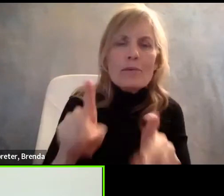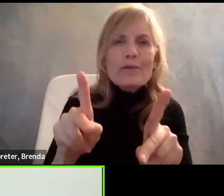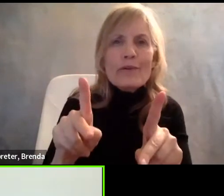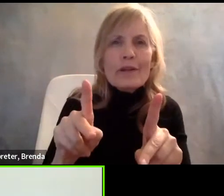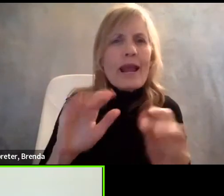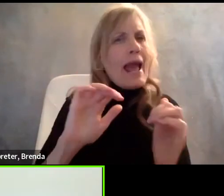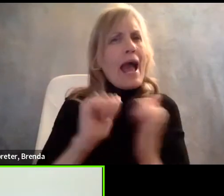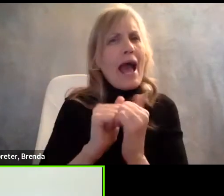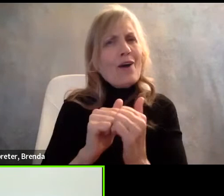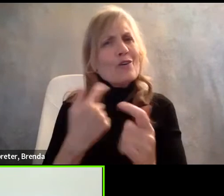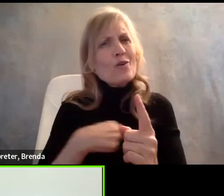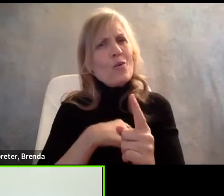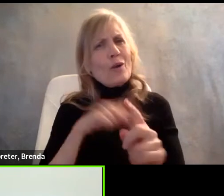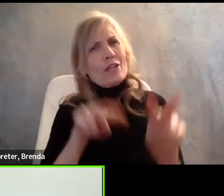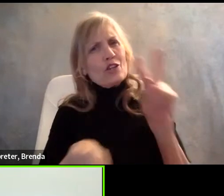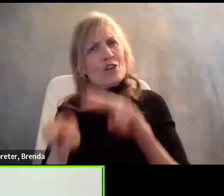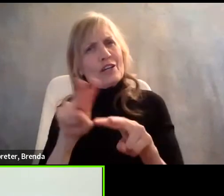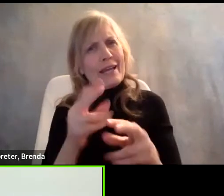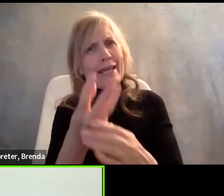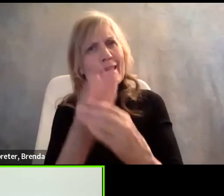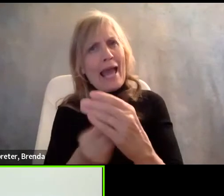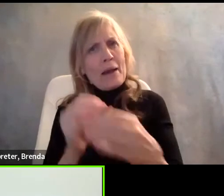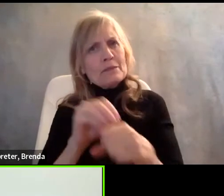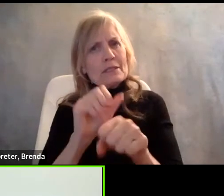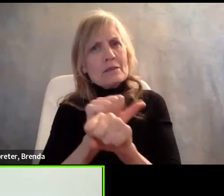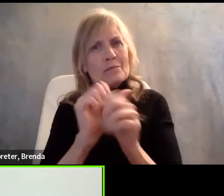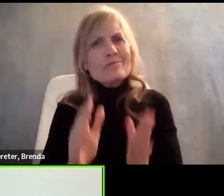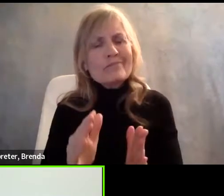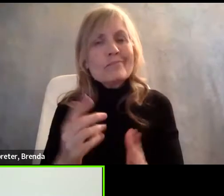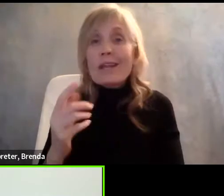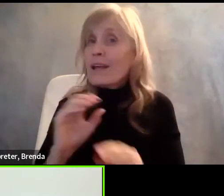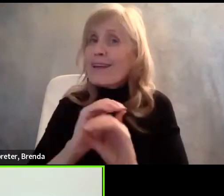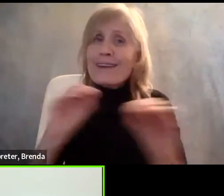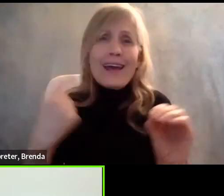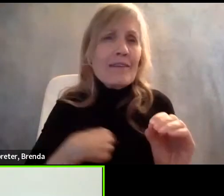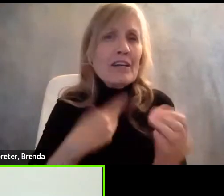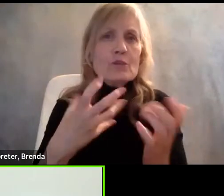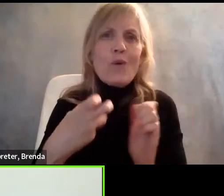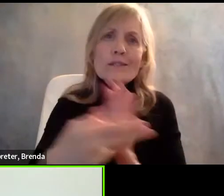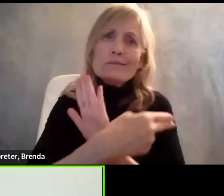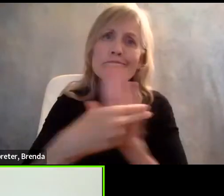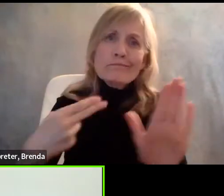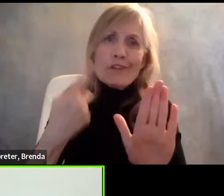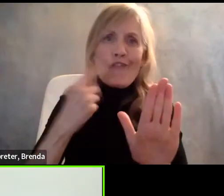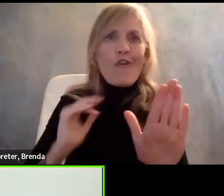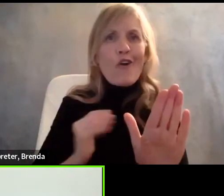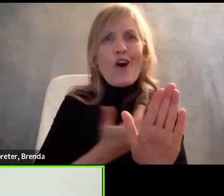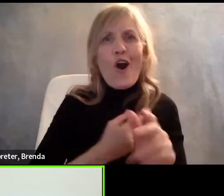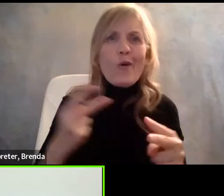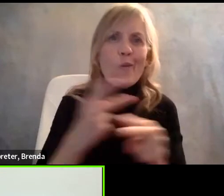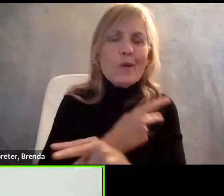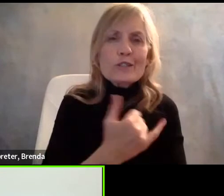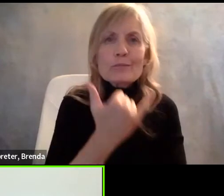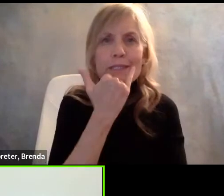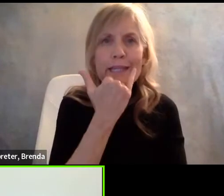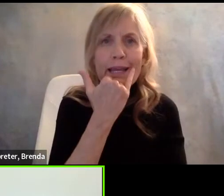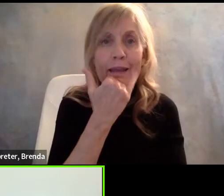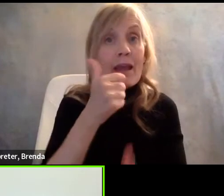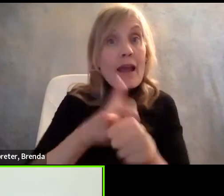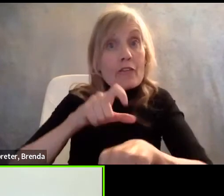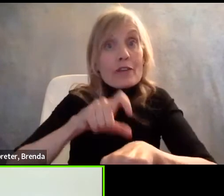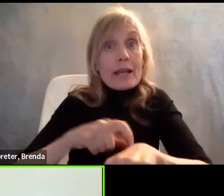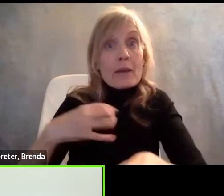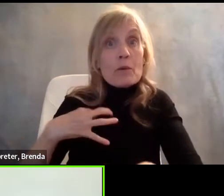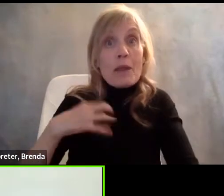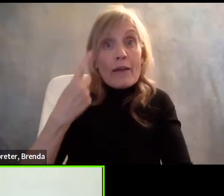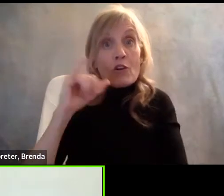all of us are better than our worst mistake and none of us want to ever be judged by that mistake. time we go to apply for opportunity.